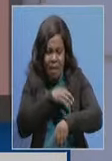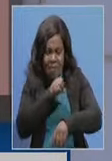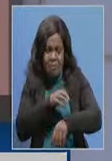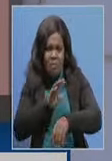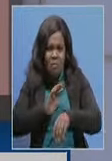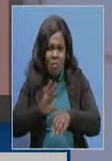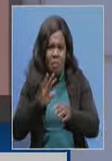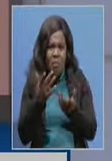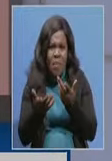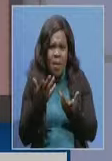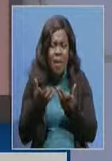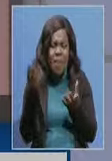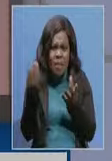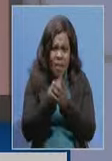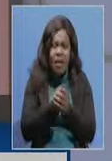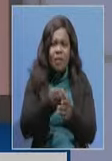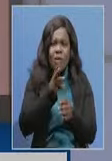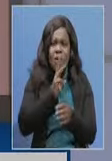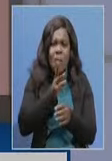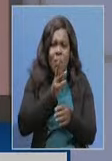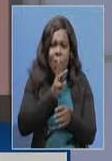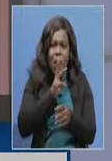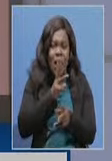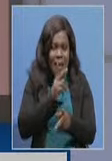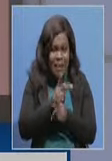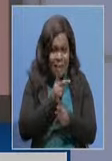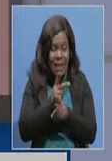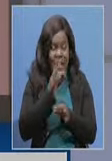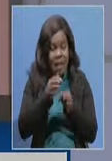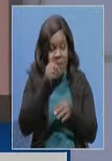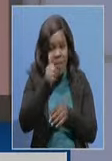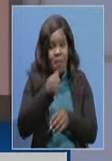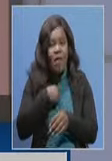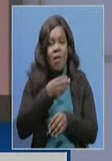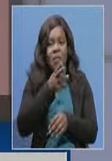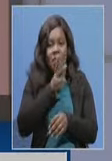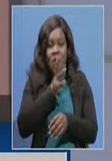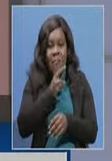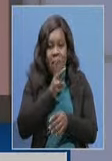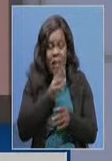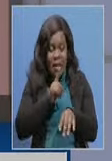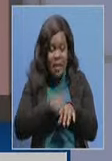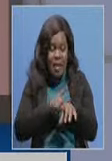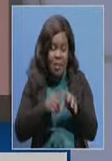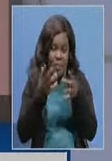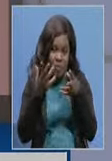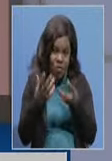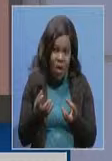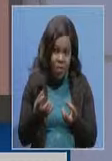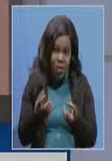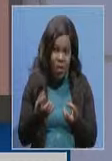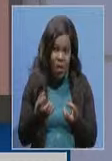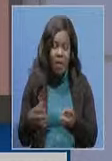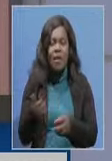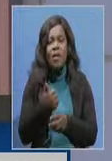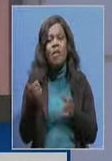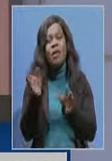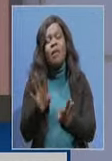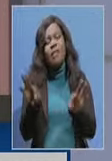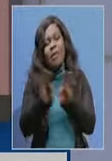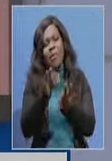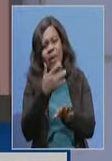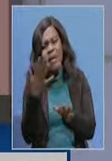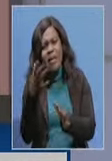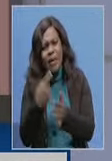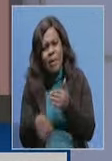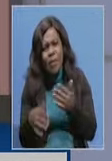also engage in water harvesting so that we have water in times when there are droughts. The other important thing